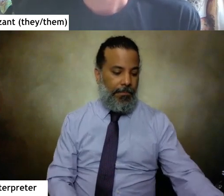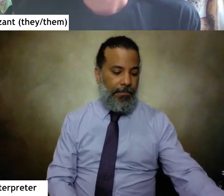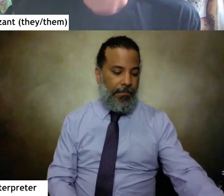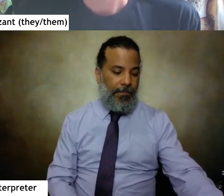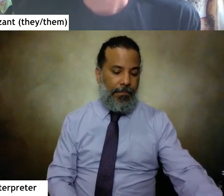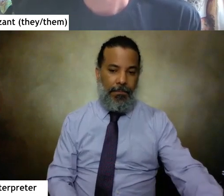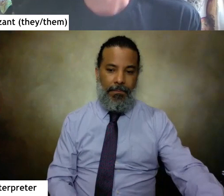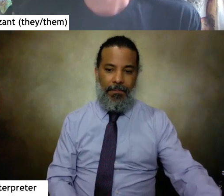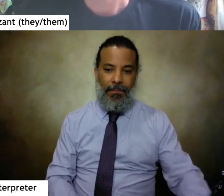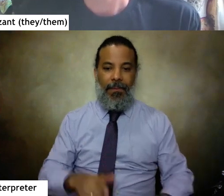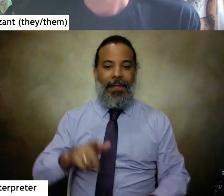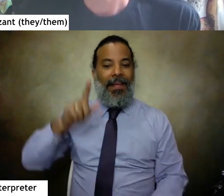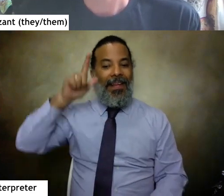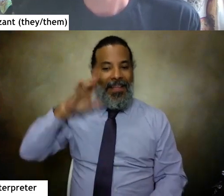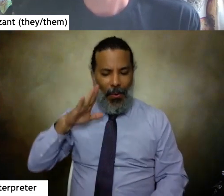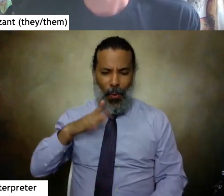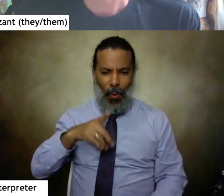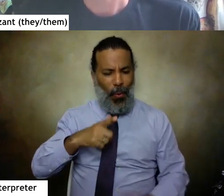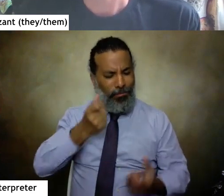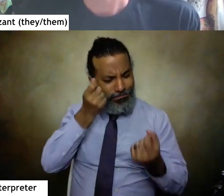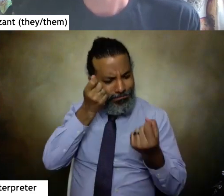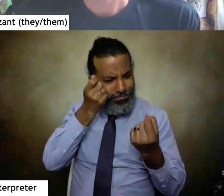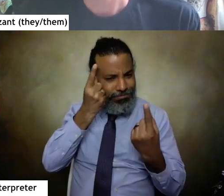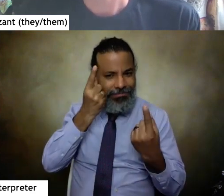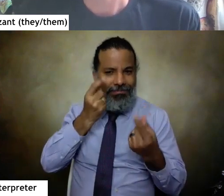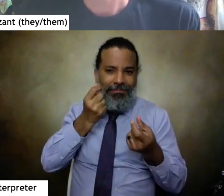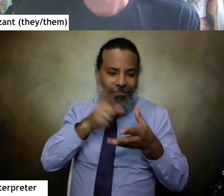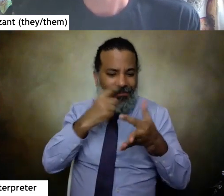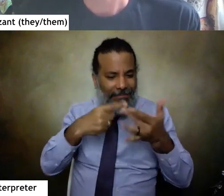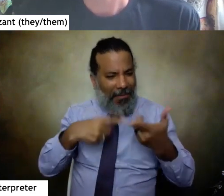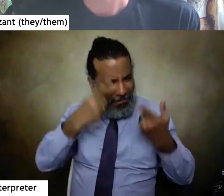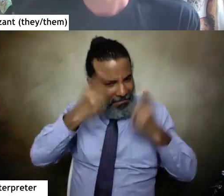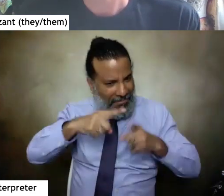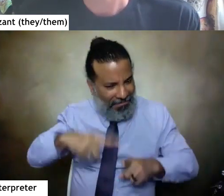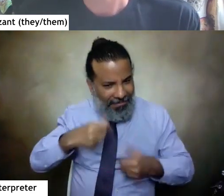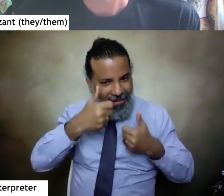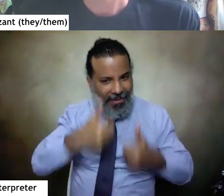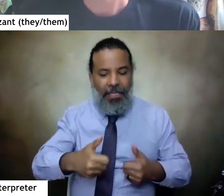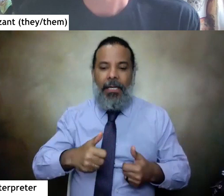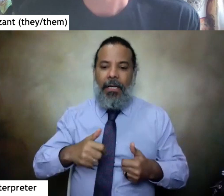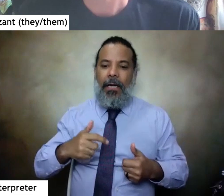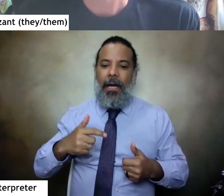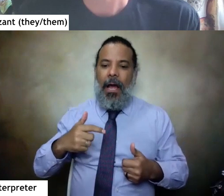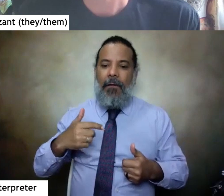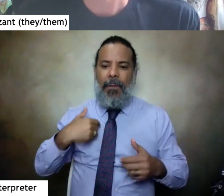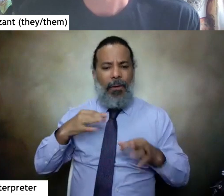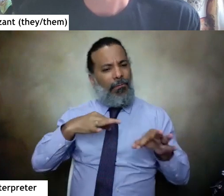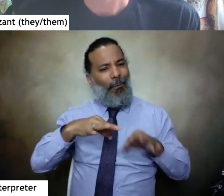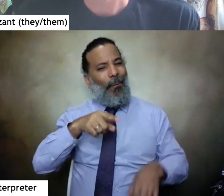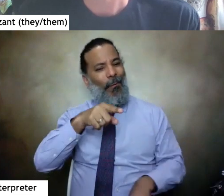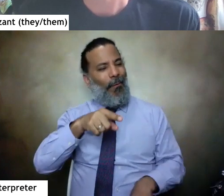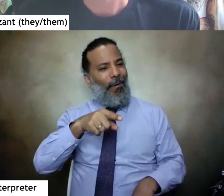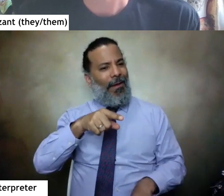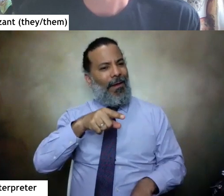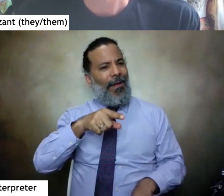i'm resonating so much of what both of you are saying about that and um you know i've had people describe me both as oh you